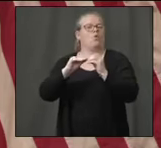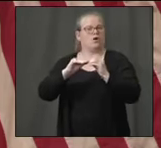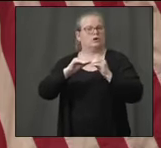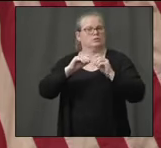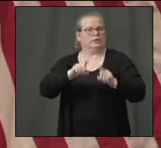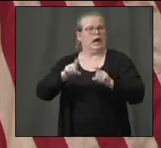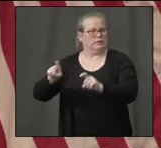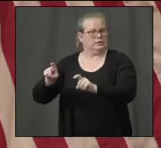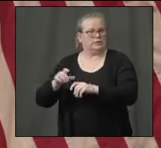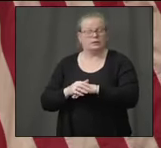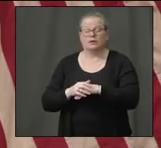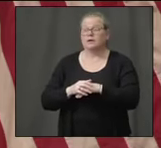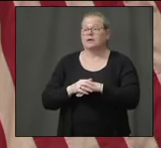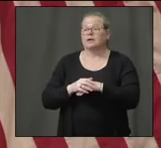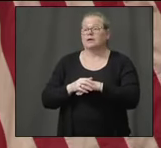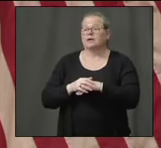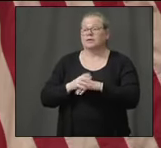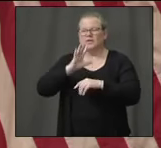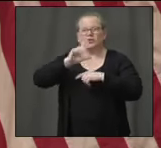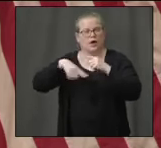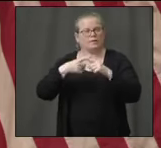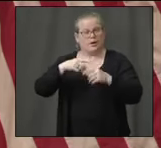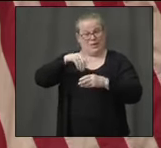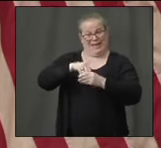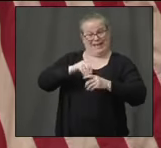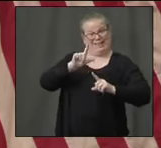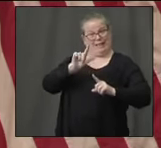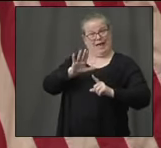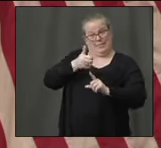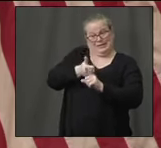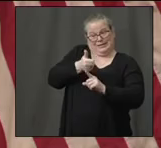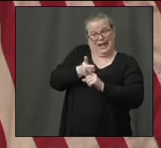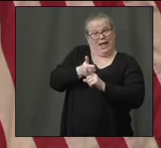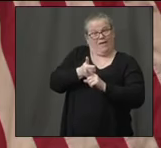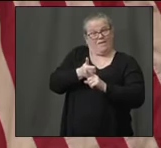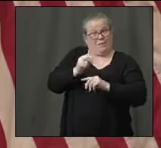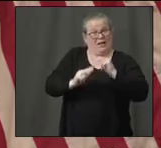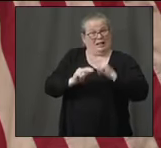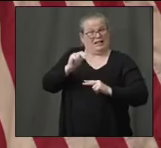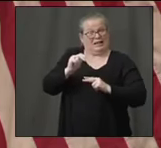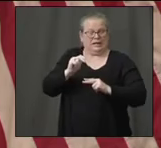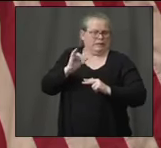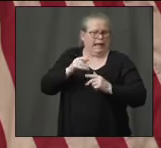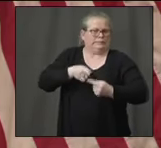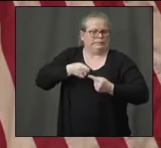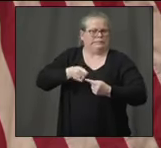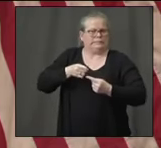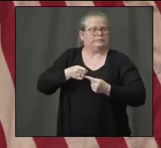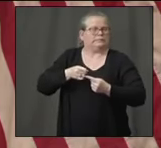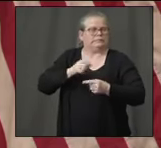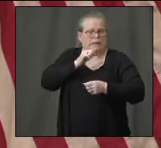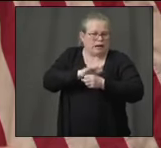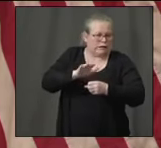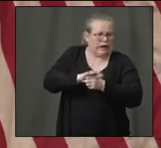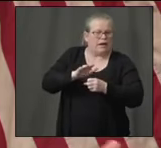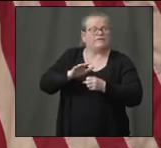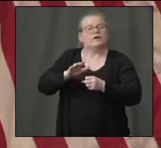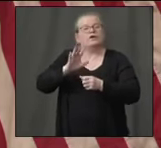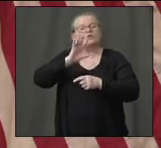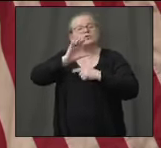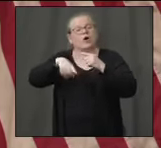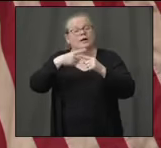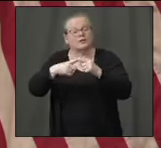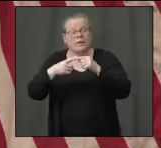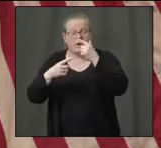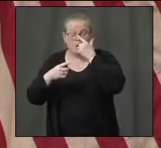the last step, if you will, of getting the test completed. We mentioned earlier that you need to swab with these